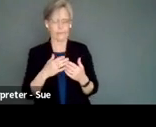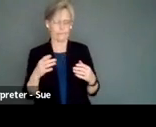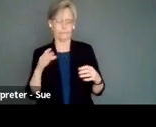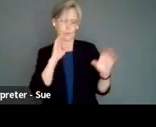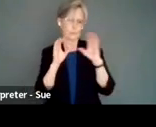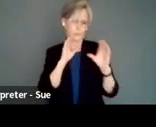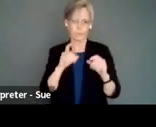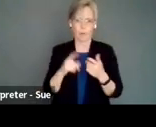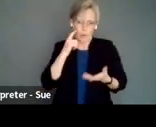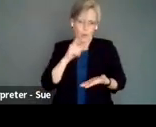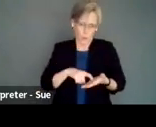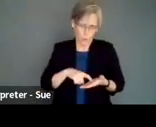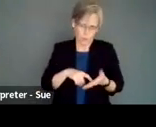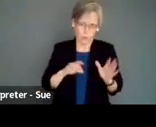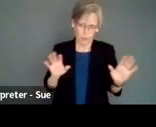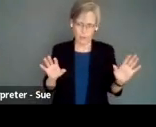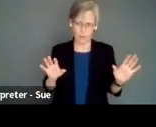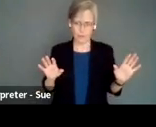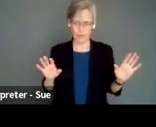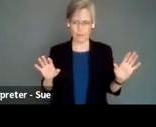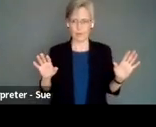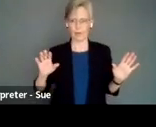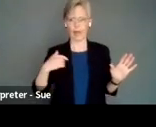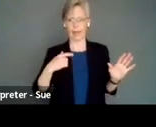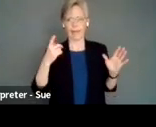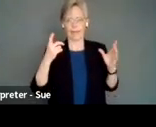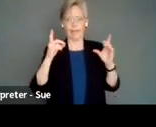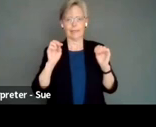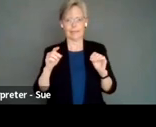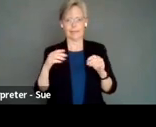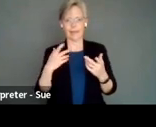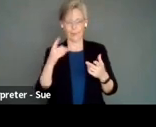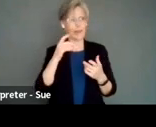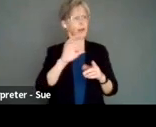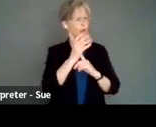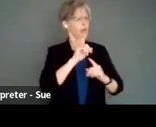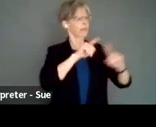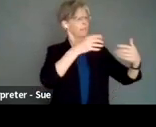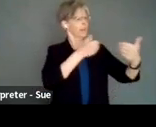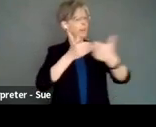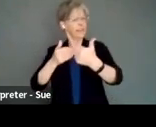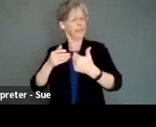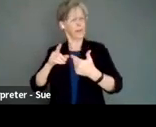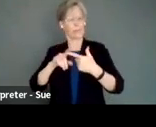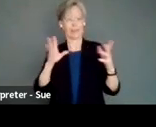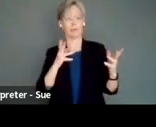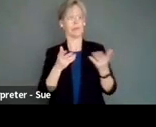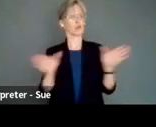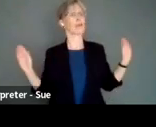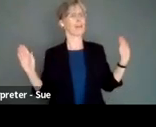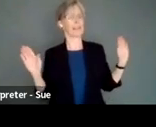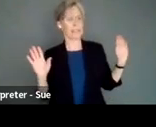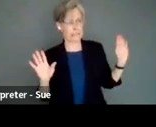And we acknowledge that I have erased a whole bunch of cultural different distinctions between us all in the process. So I offer that up with apologies.